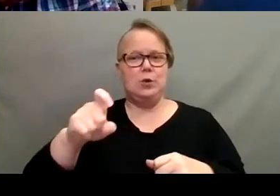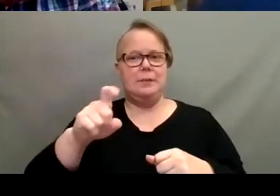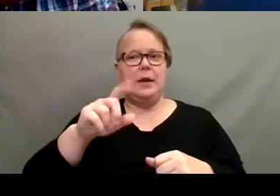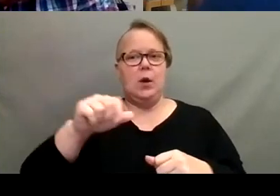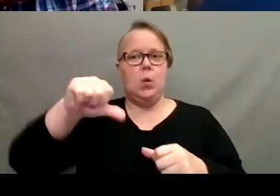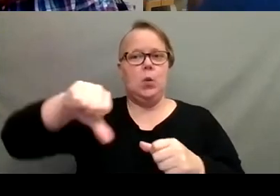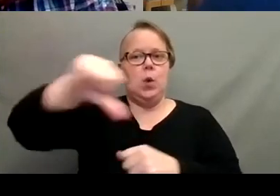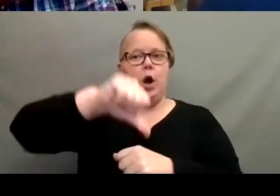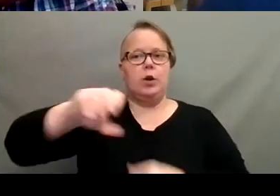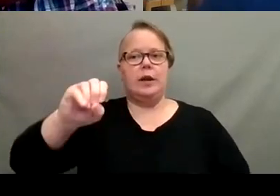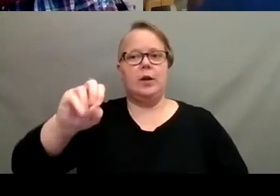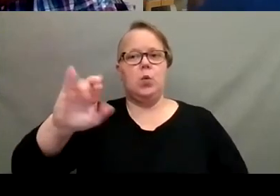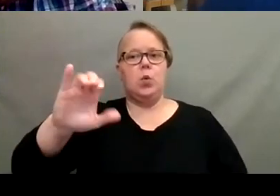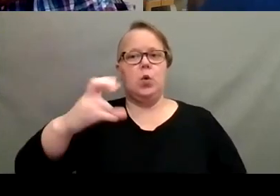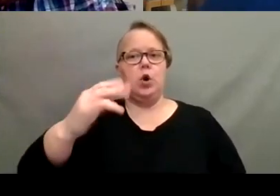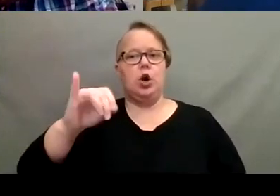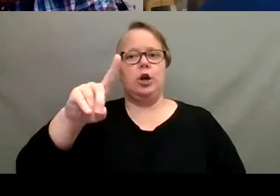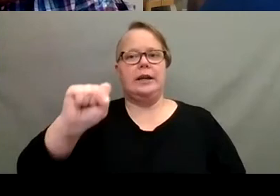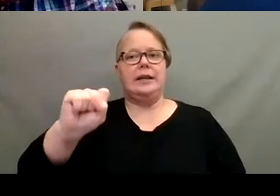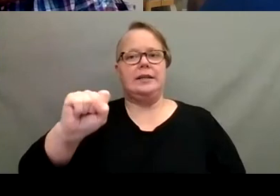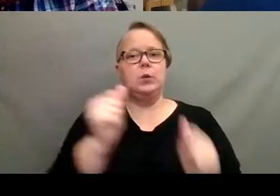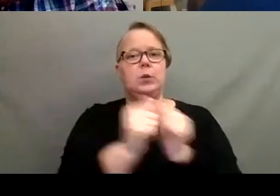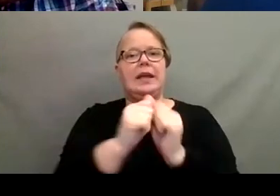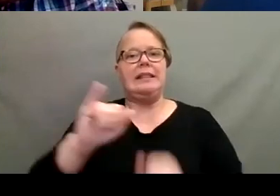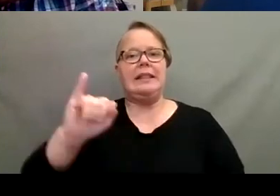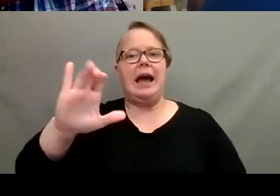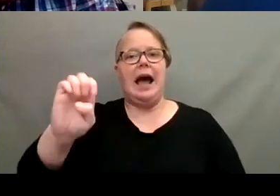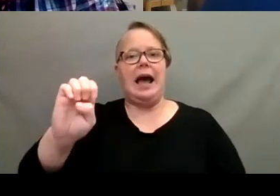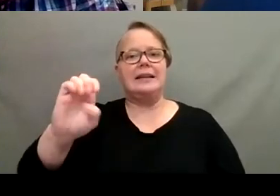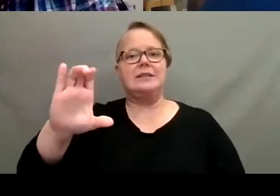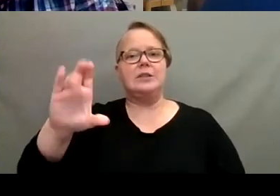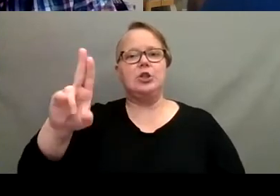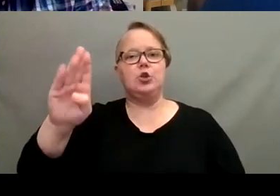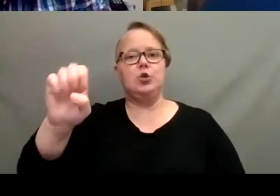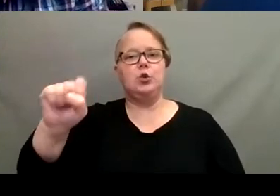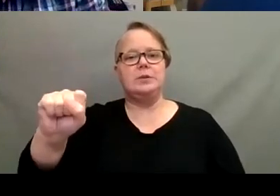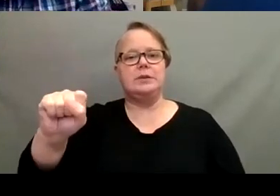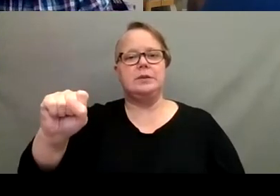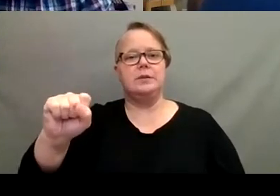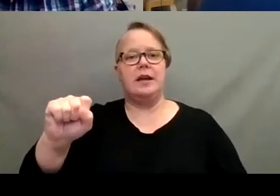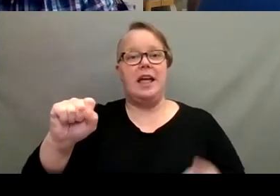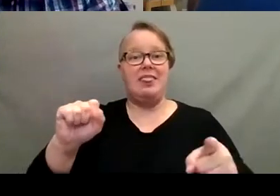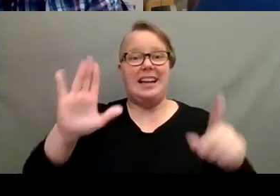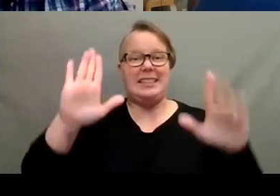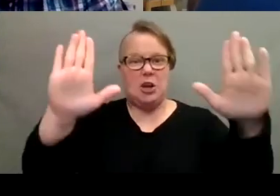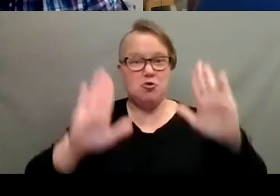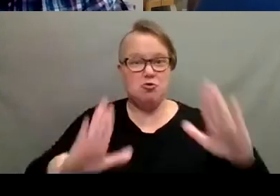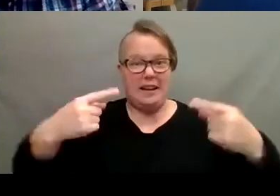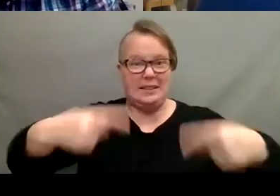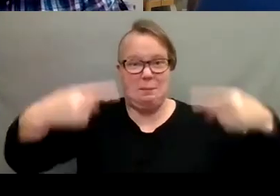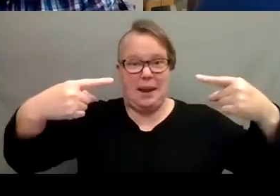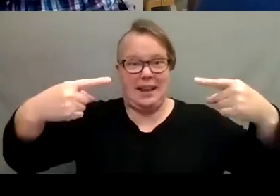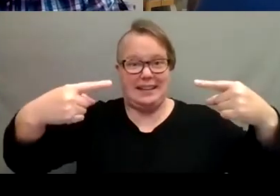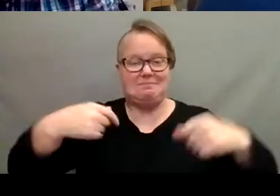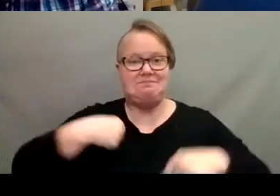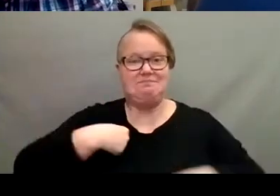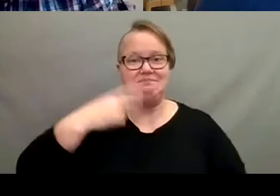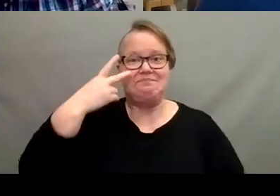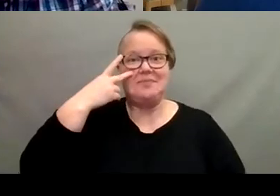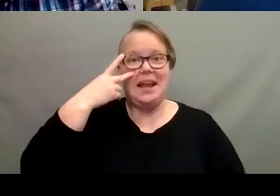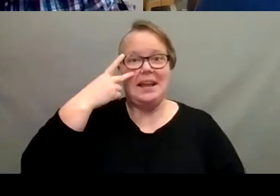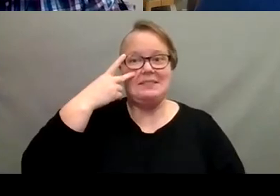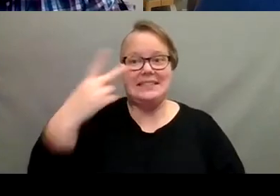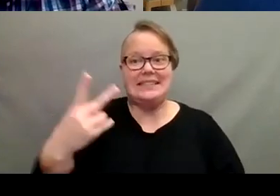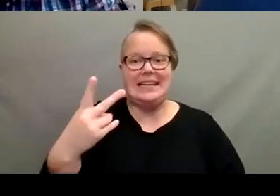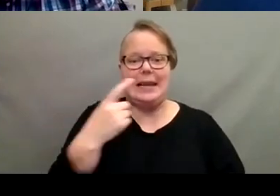orchids with ice cubes? Like it's often told on the- Yes. That's a great debate. I've seen, I've